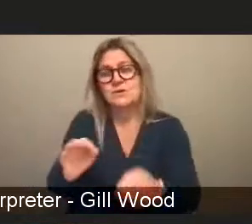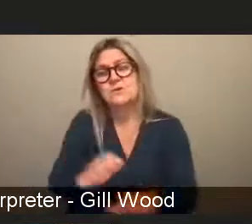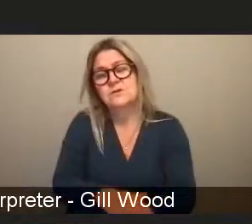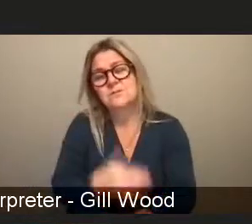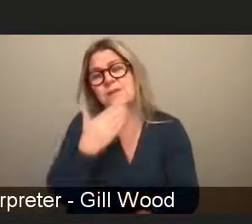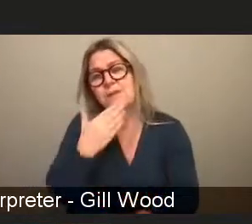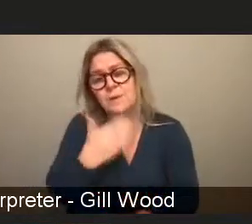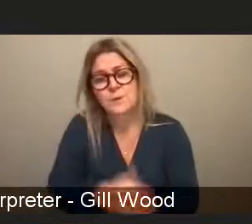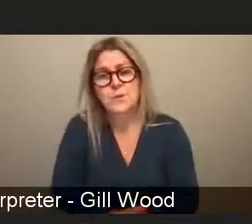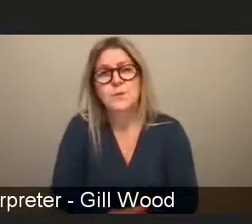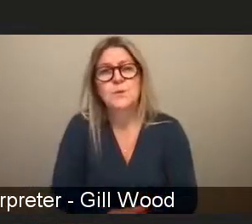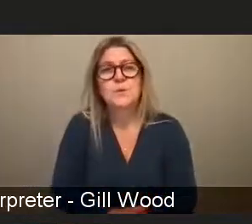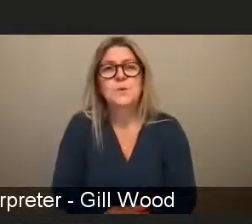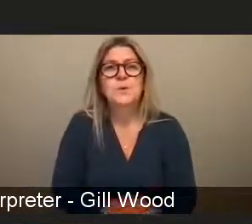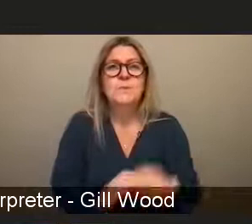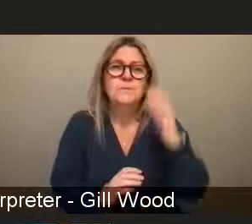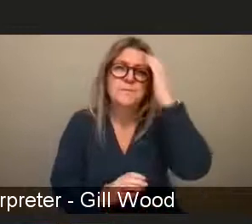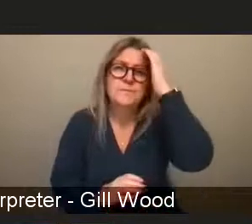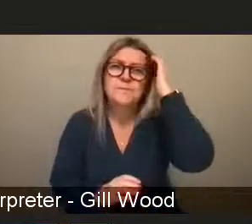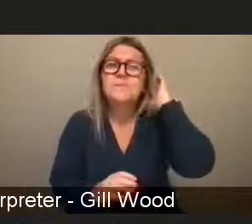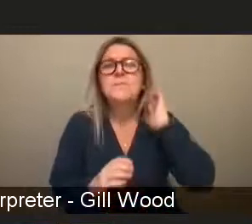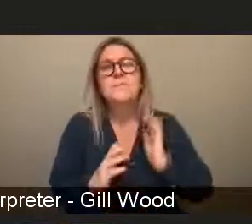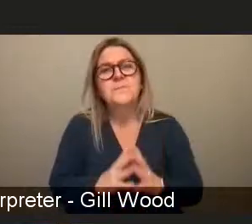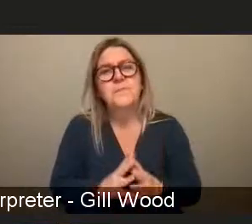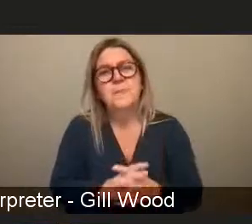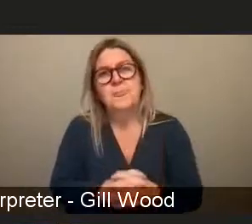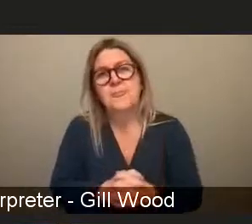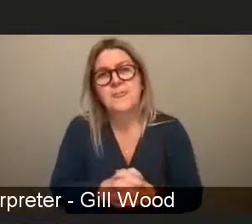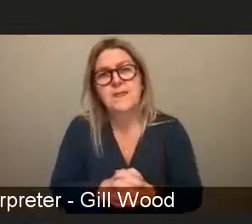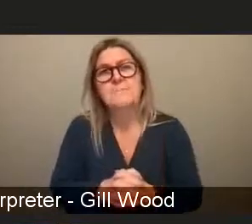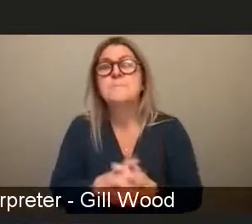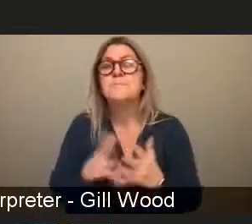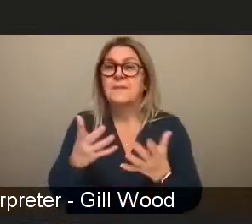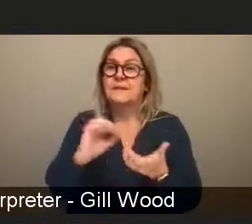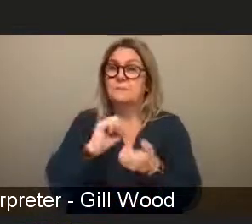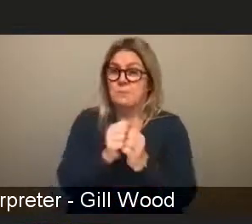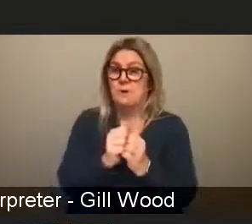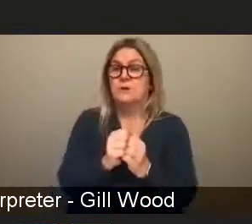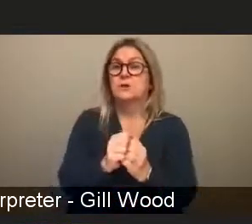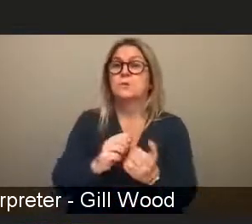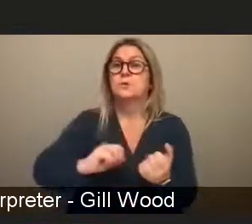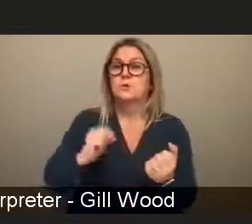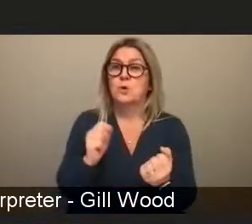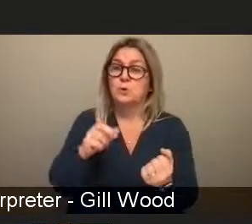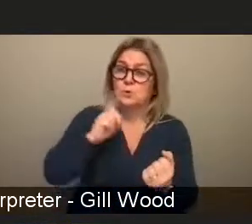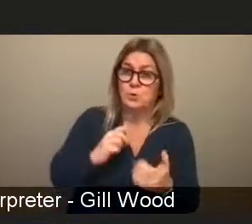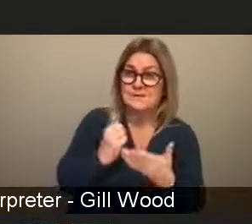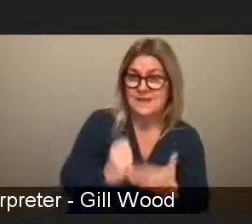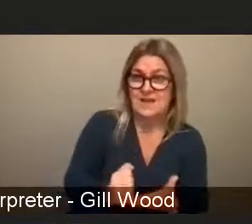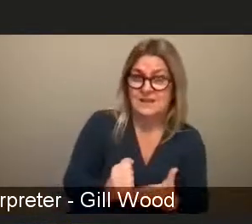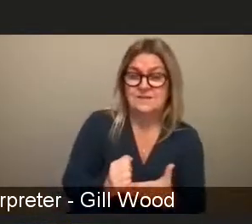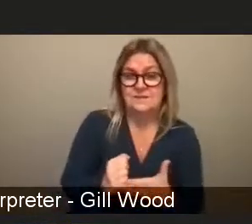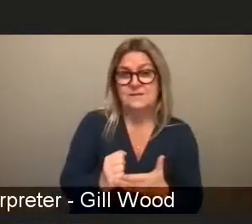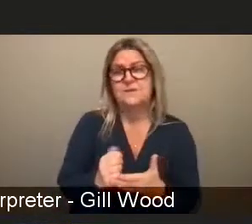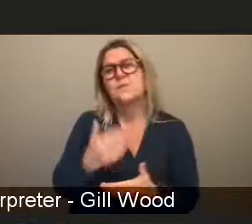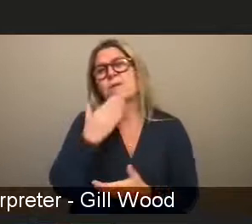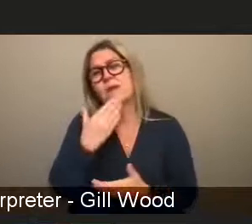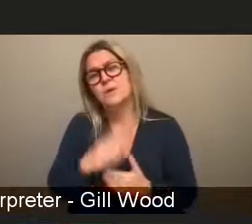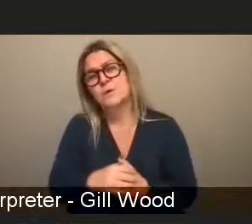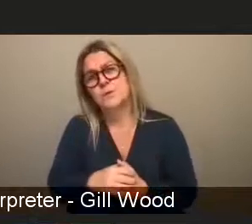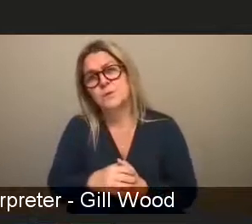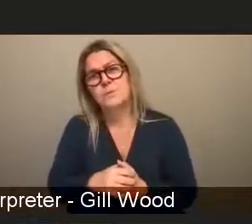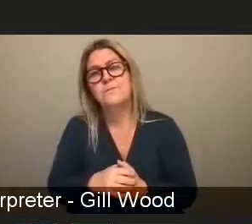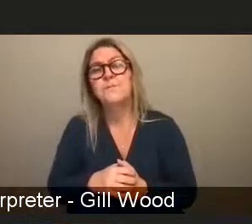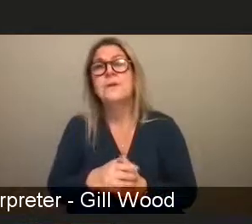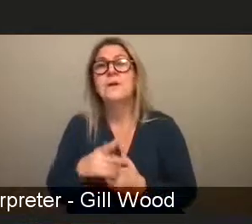and um and this was brought to you in partnership with scott scottish women's aid as i said earlier so can i remind you there's a